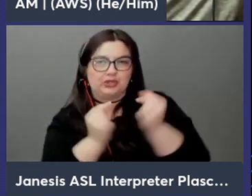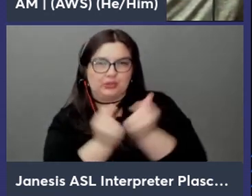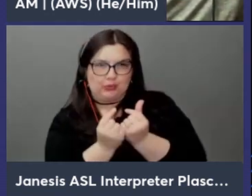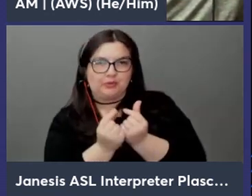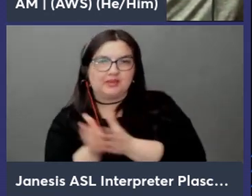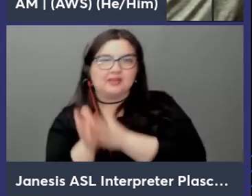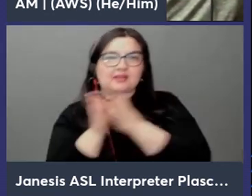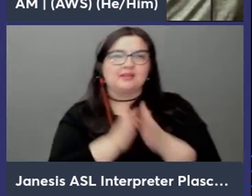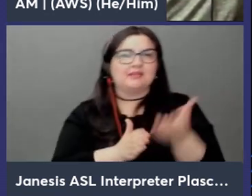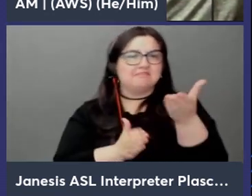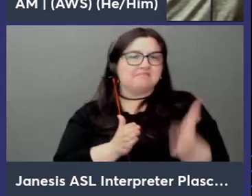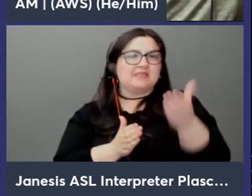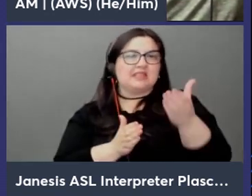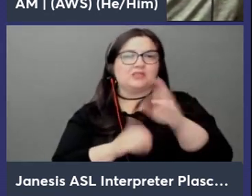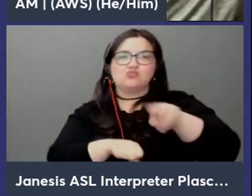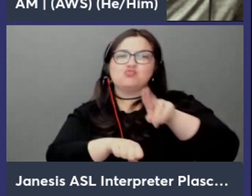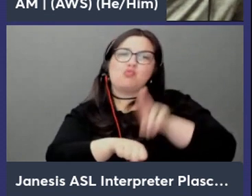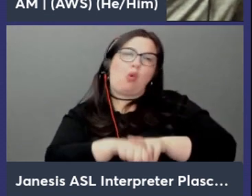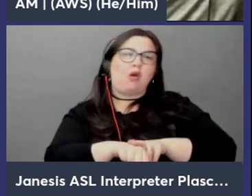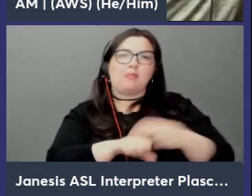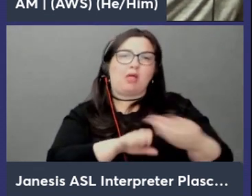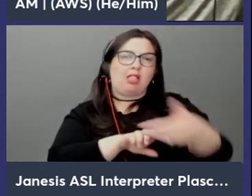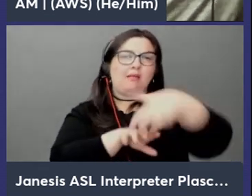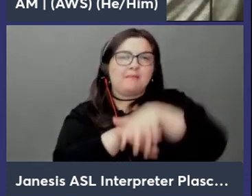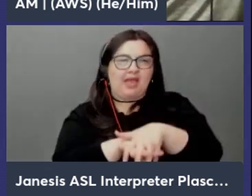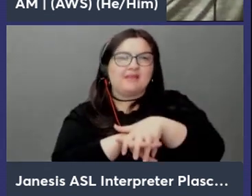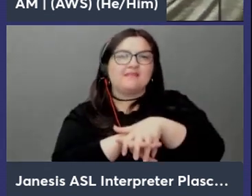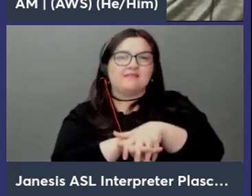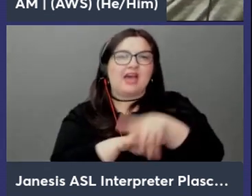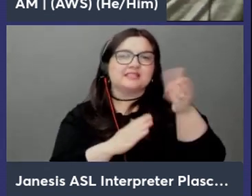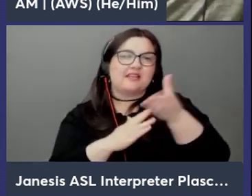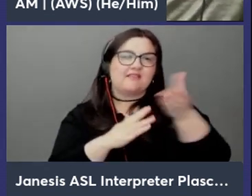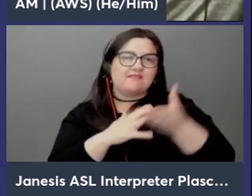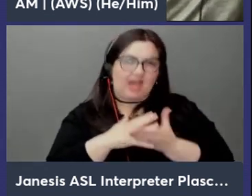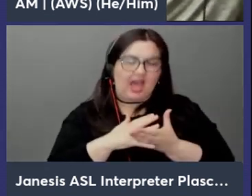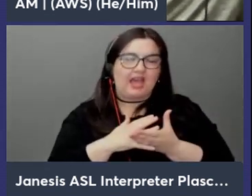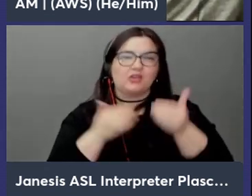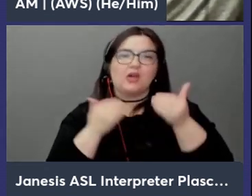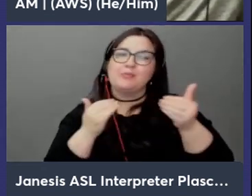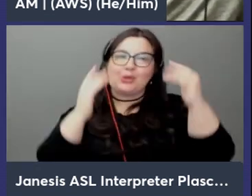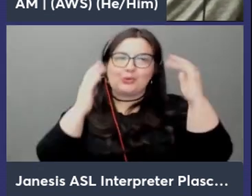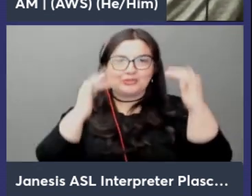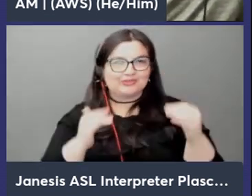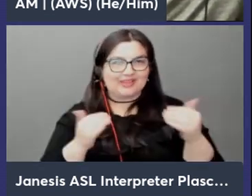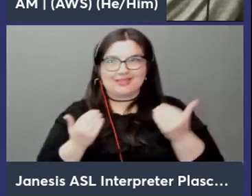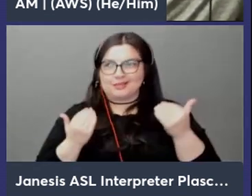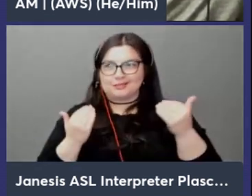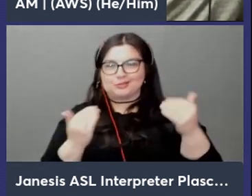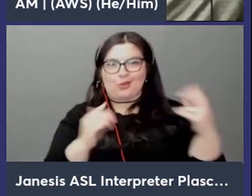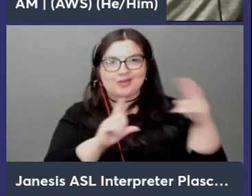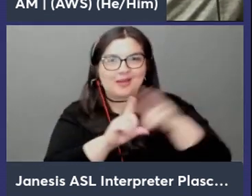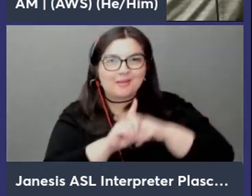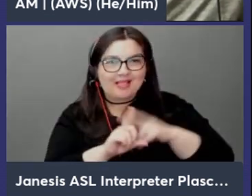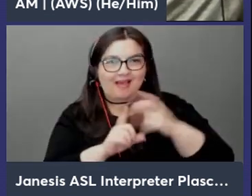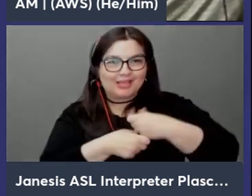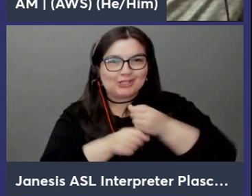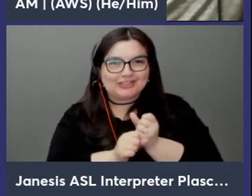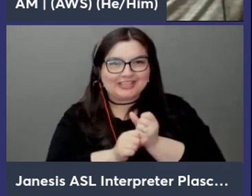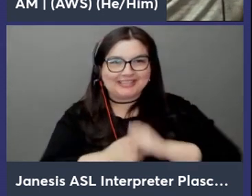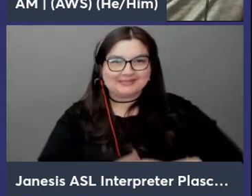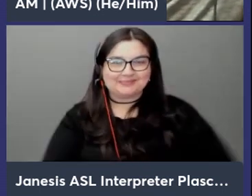normal manifest file i'm going to go through this and so let's uh let's apply this and create this so let's uh